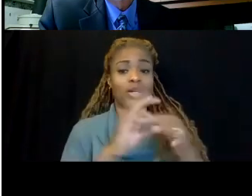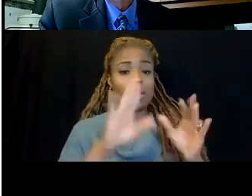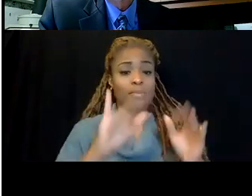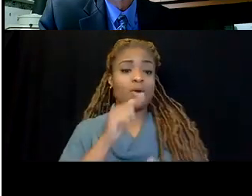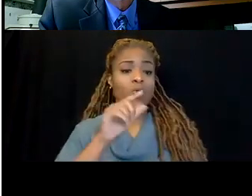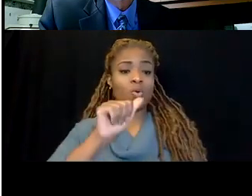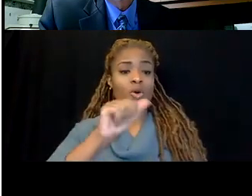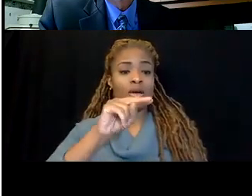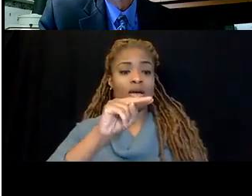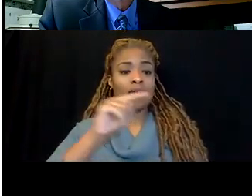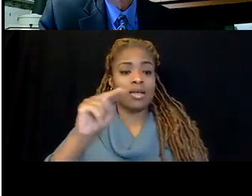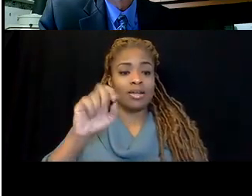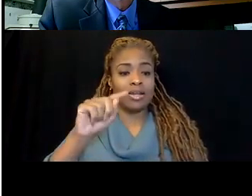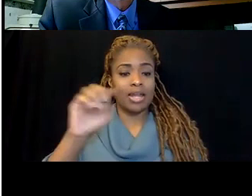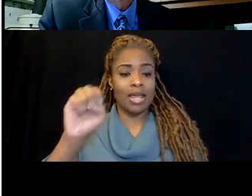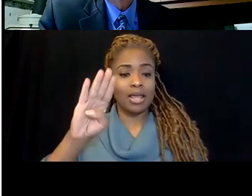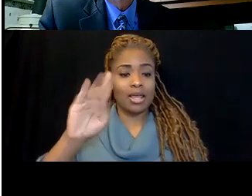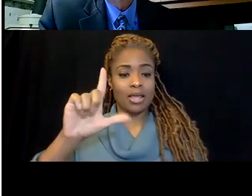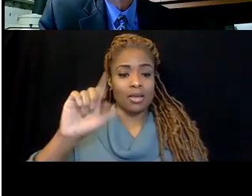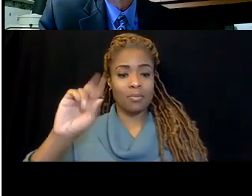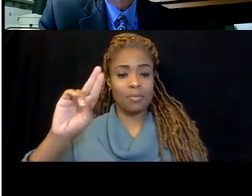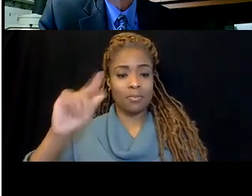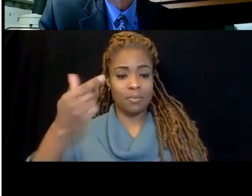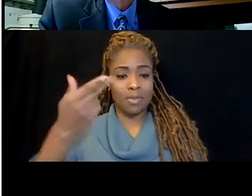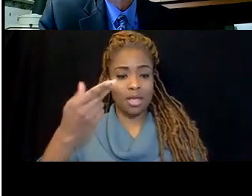of Q&A Reporting Incorporated.